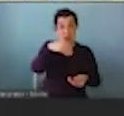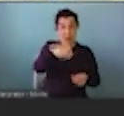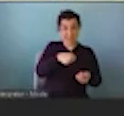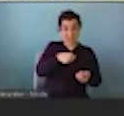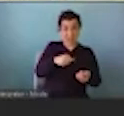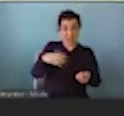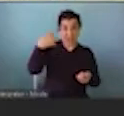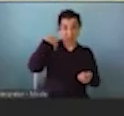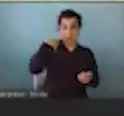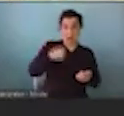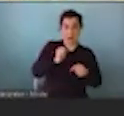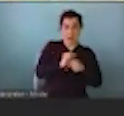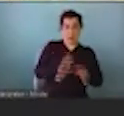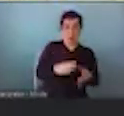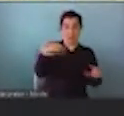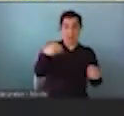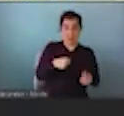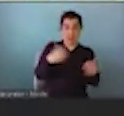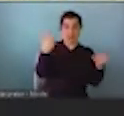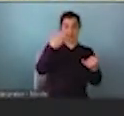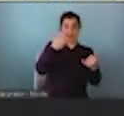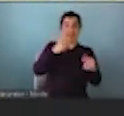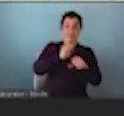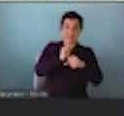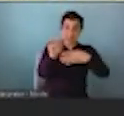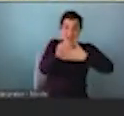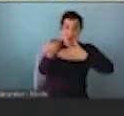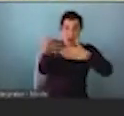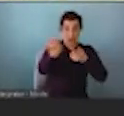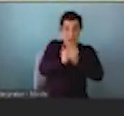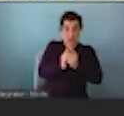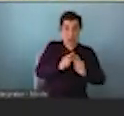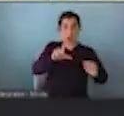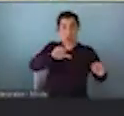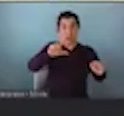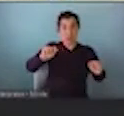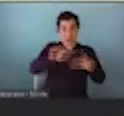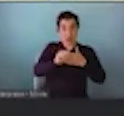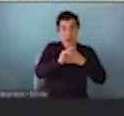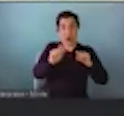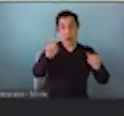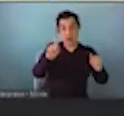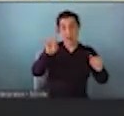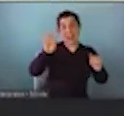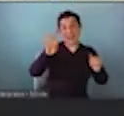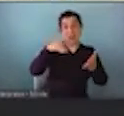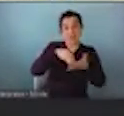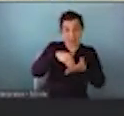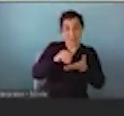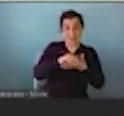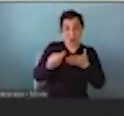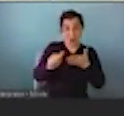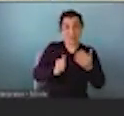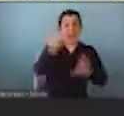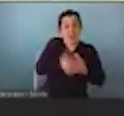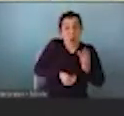receives. And so in real dollars in 2020 dollars, this represents one hundred and eighty four thousand dollars in lost income